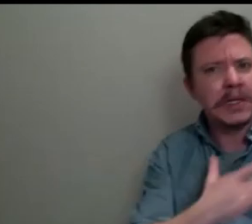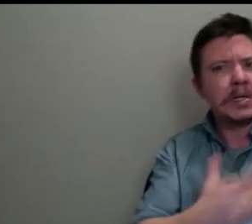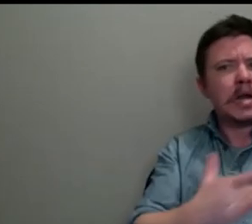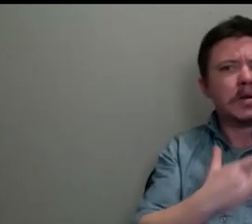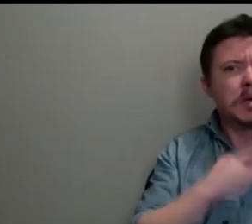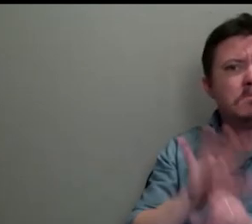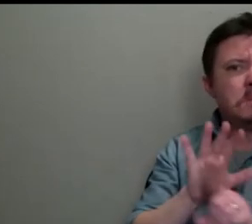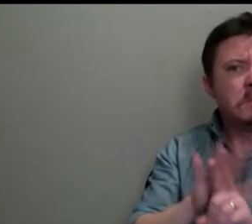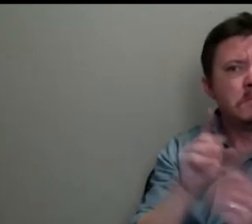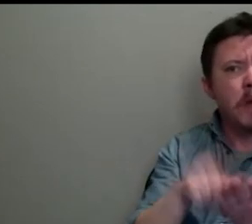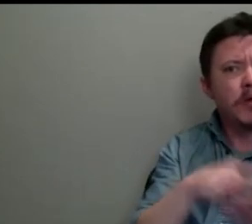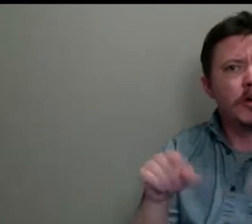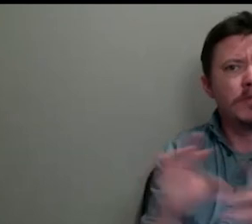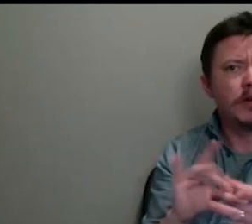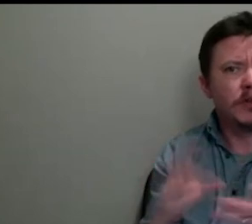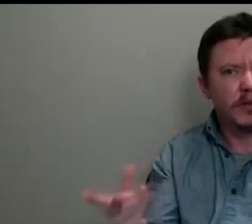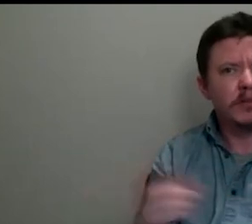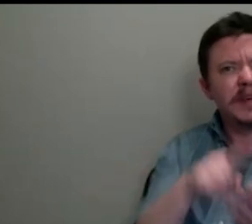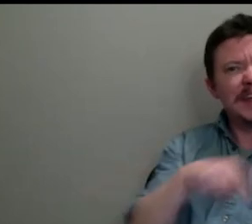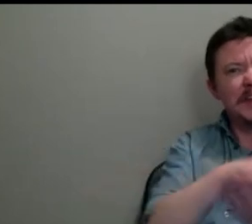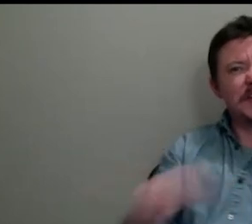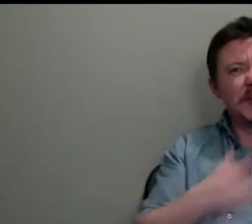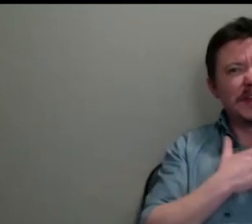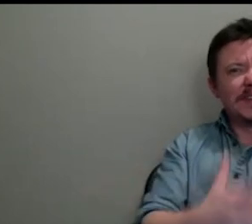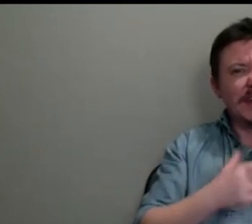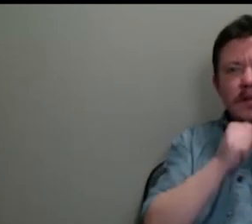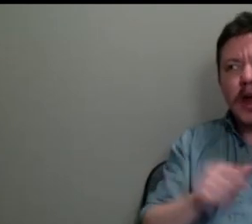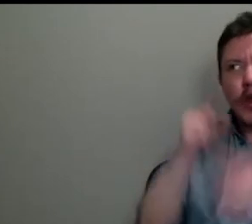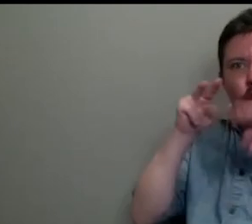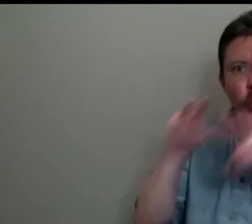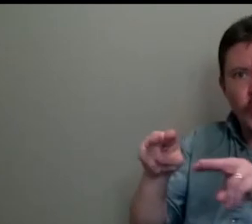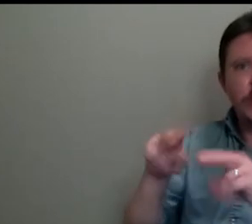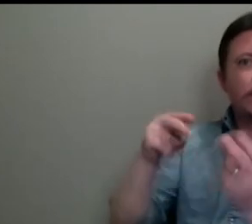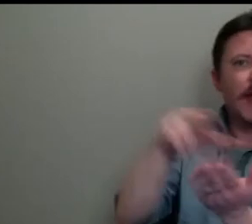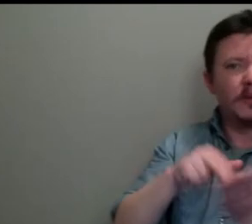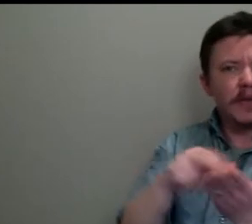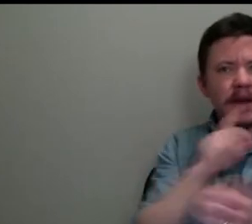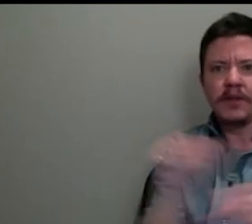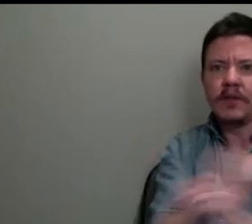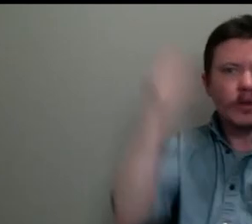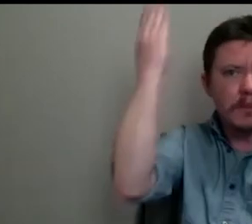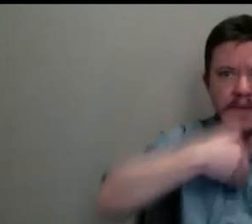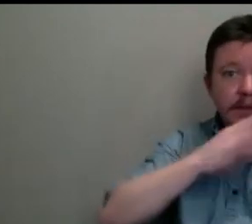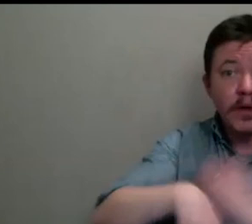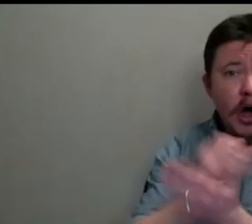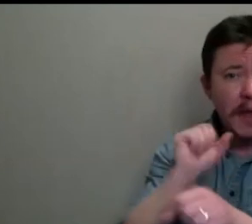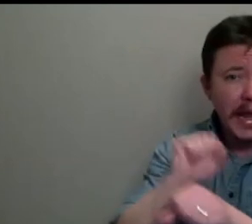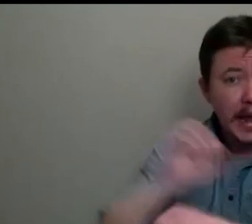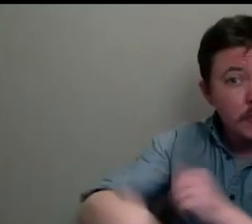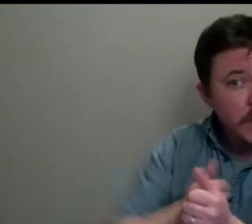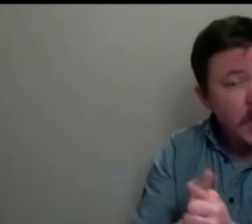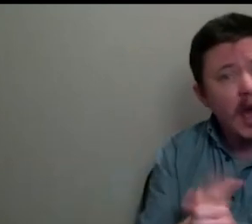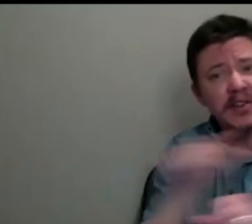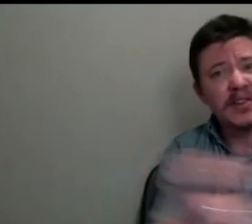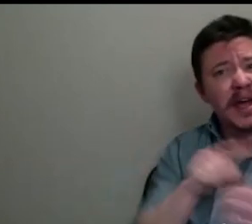They tend to actually not really look at the paintings and certainly not see all the labour and the work. So actually the critical